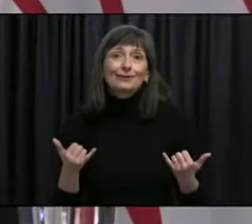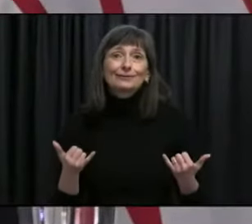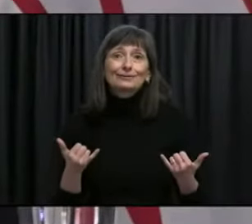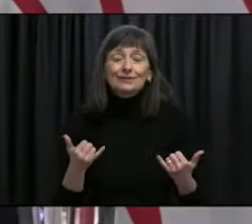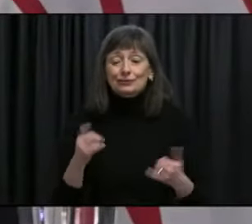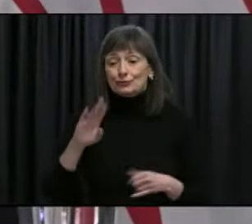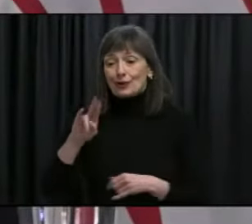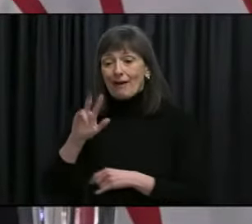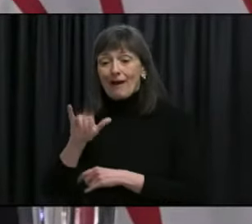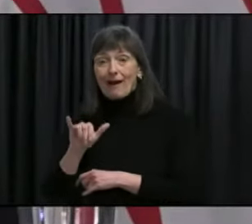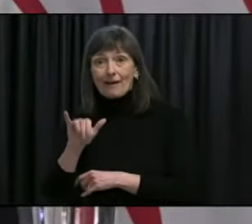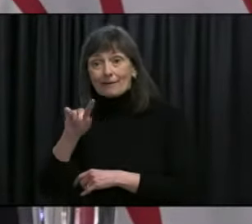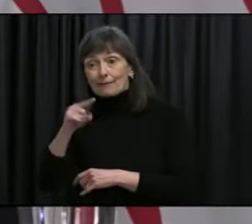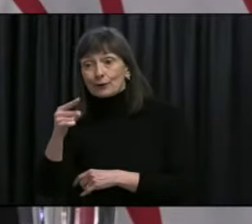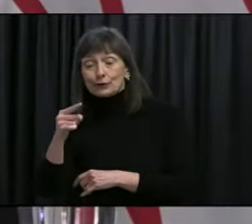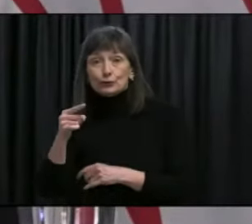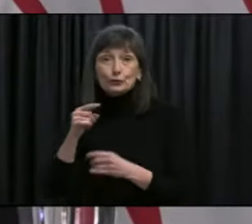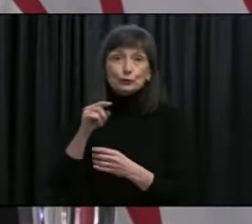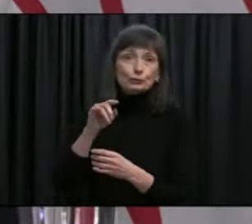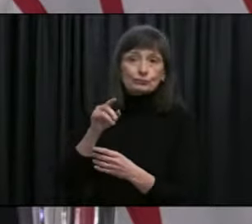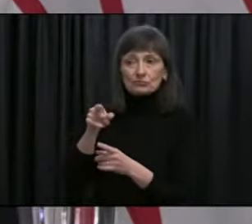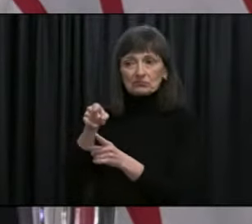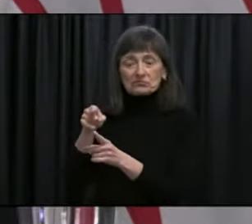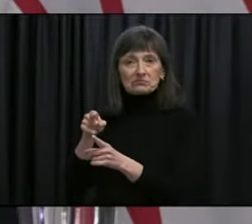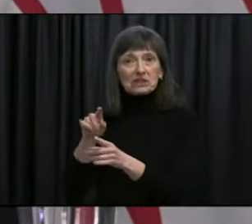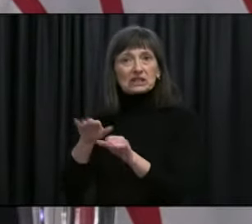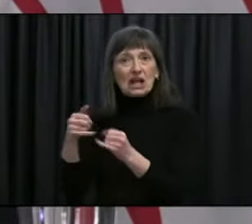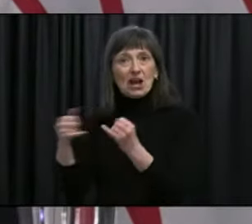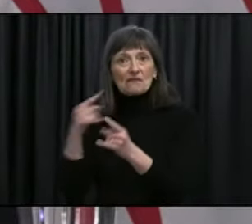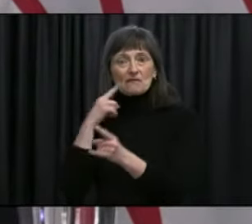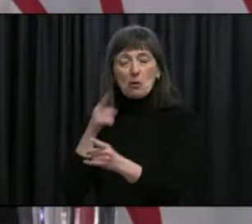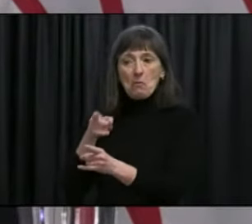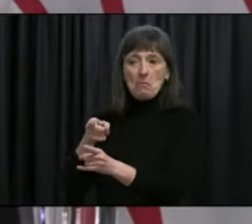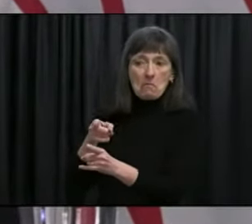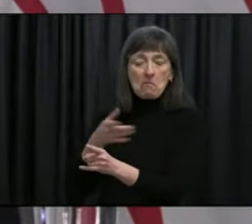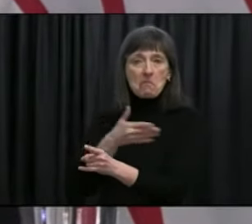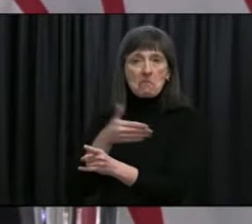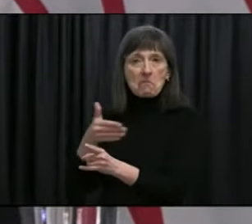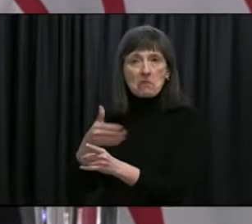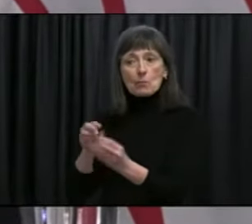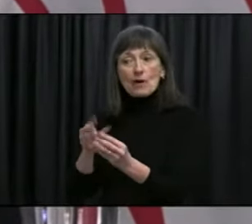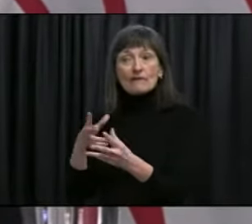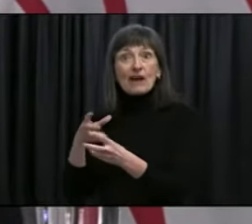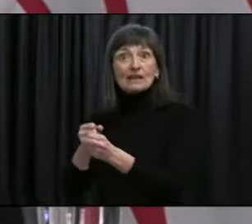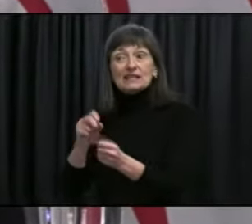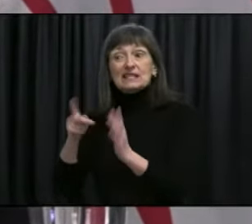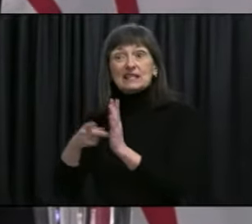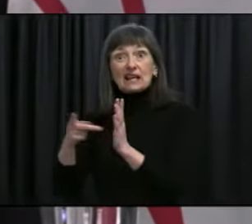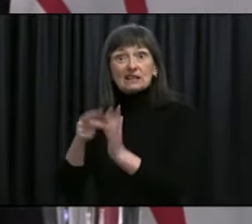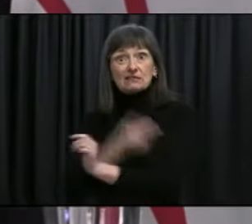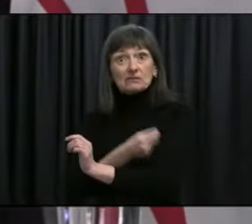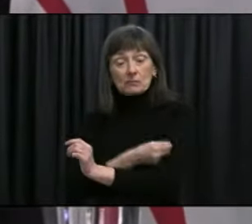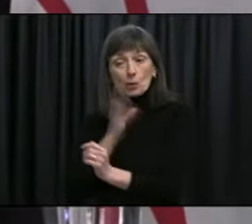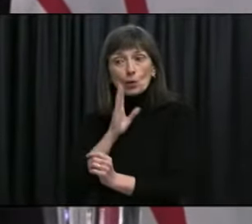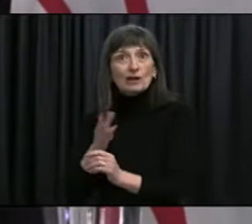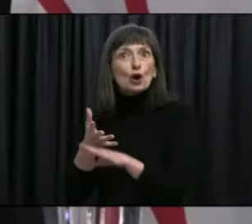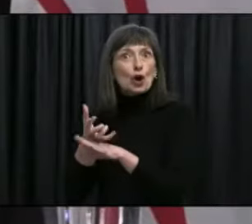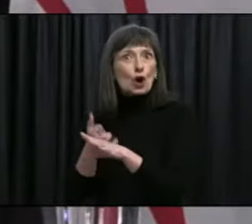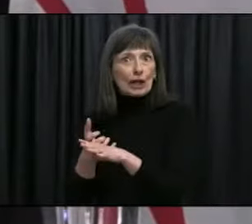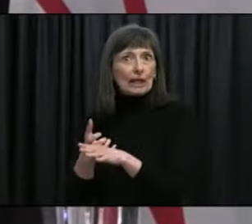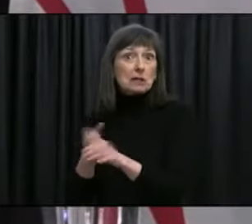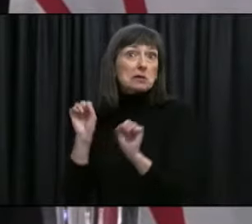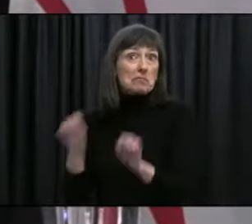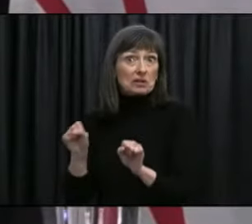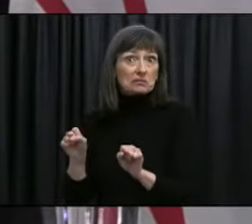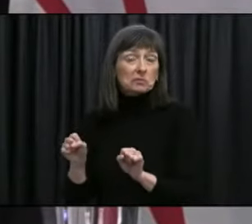july 1st end of june deadline and even allow us to provide perhaps uh the second doses a bit earlier depending